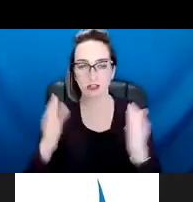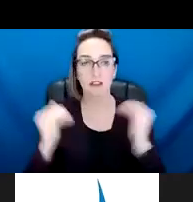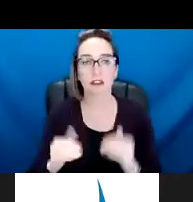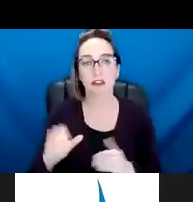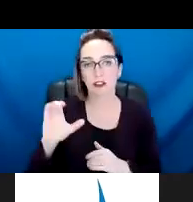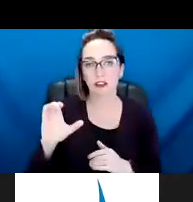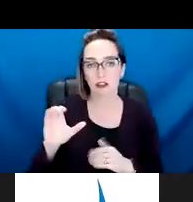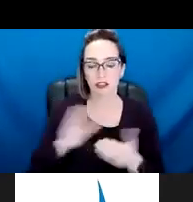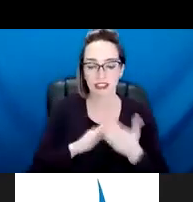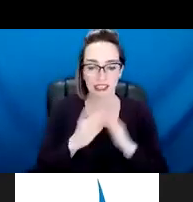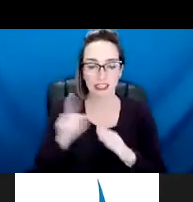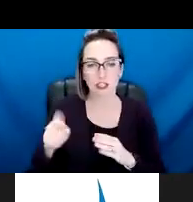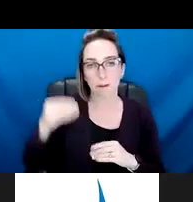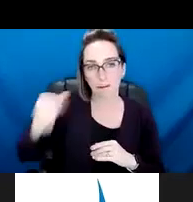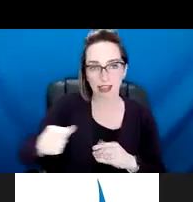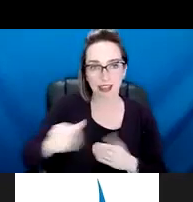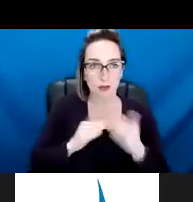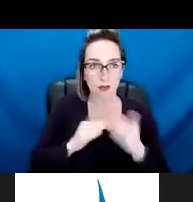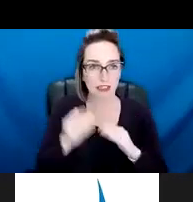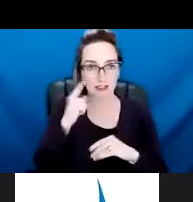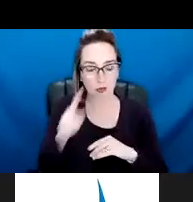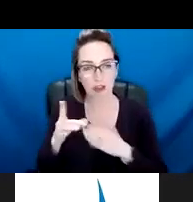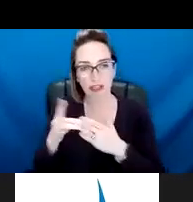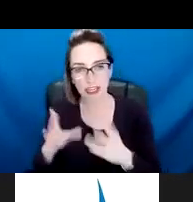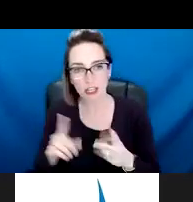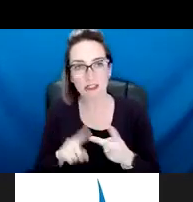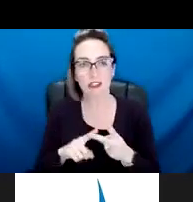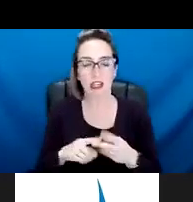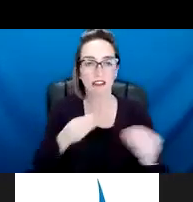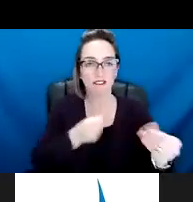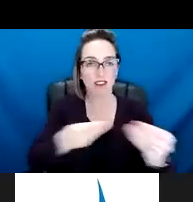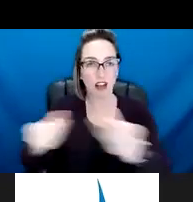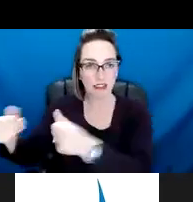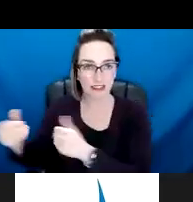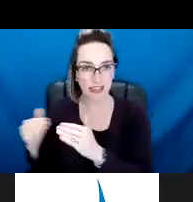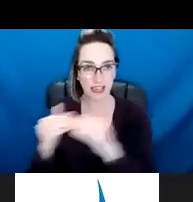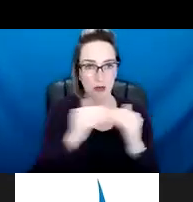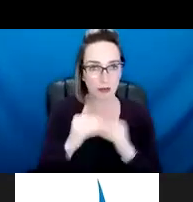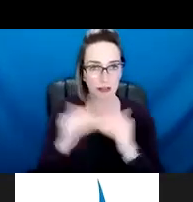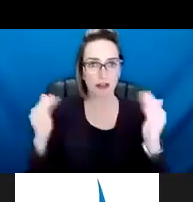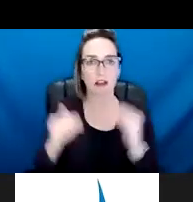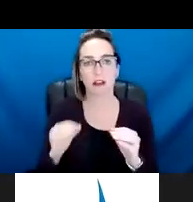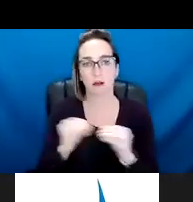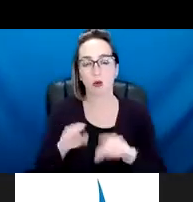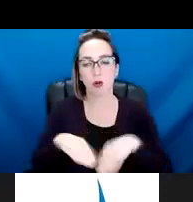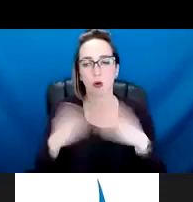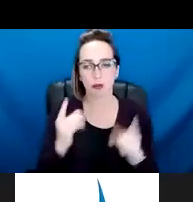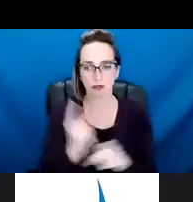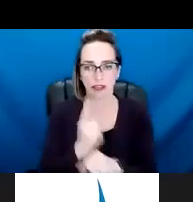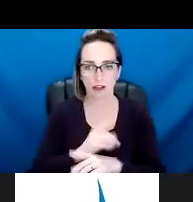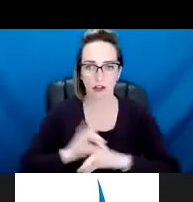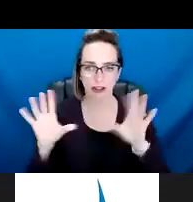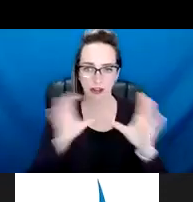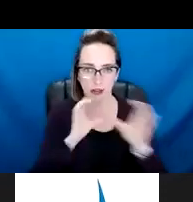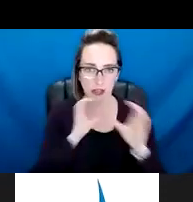community for their ideas and fund communities equitably, more open, regular, and clear communication from the city.